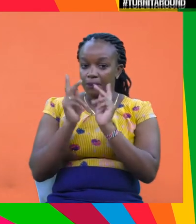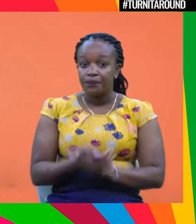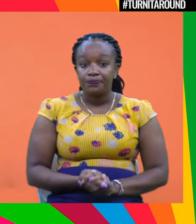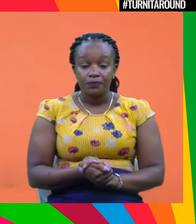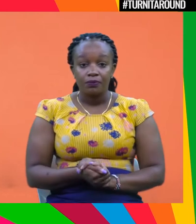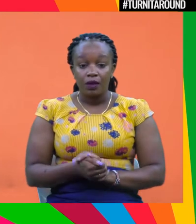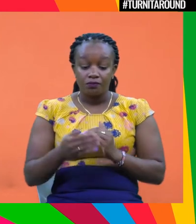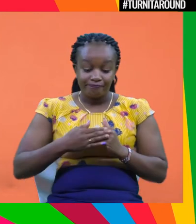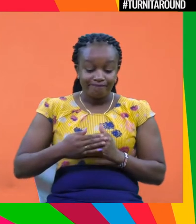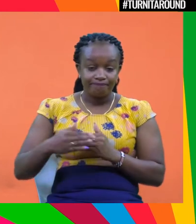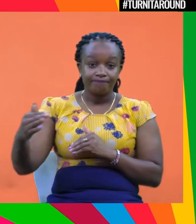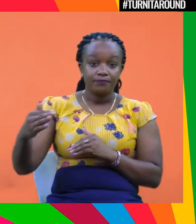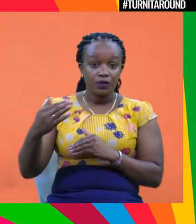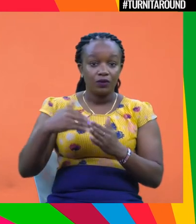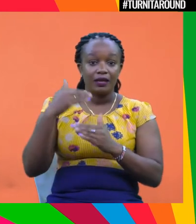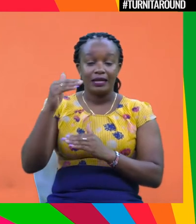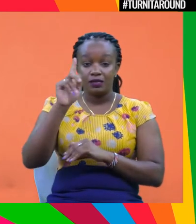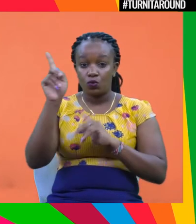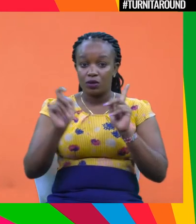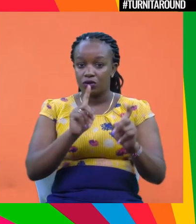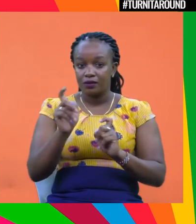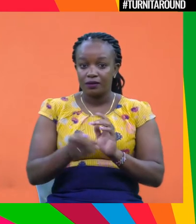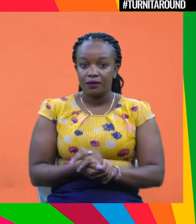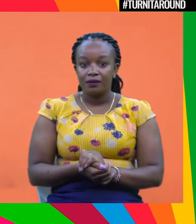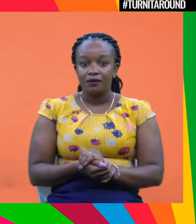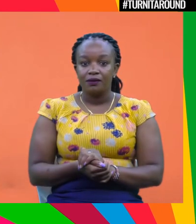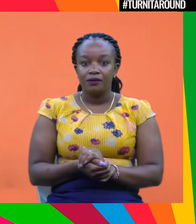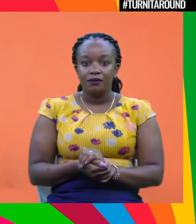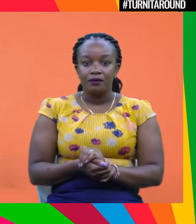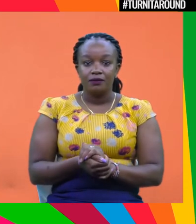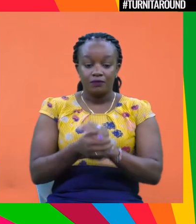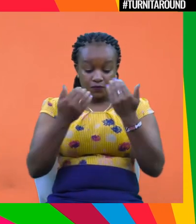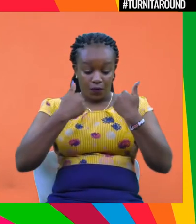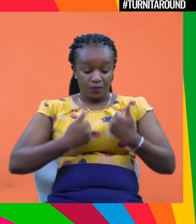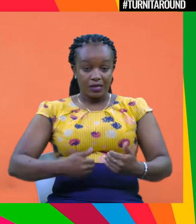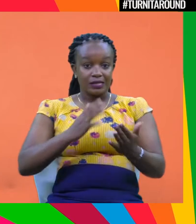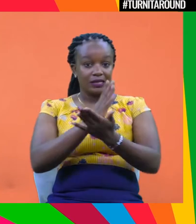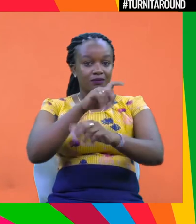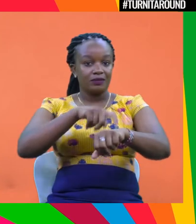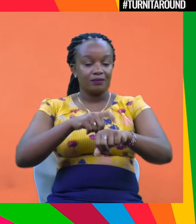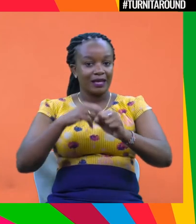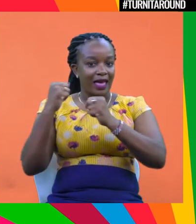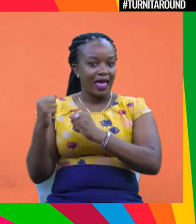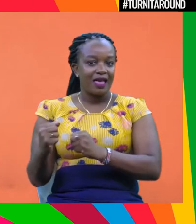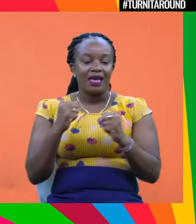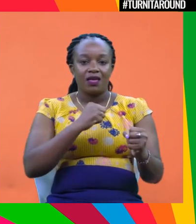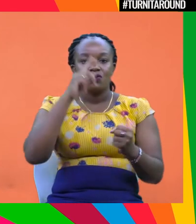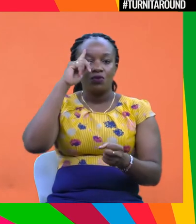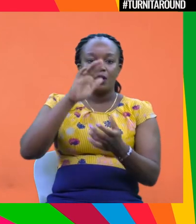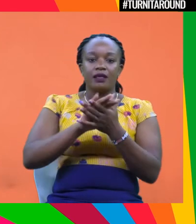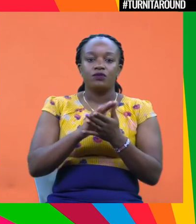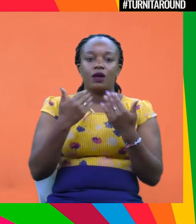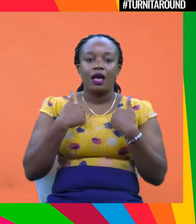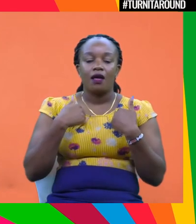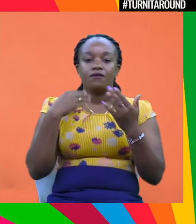great then. Moving on to the next question. But still, even for me, sometimes it's hard to really connect between